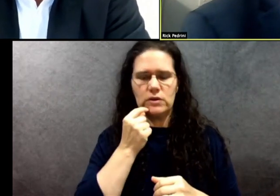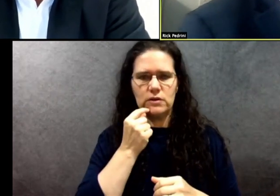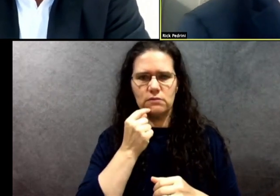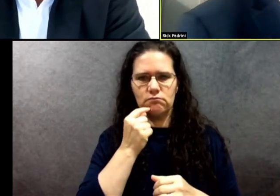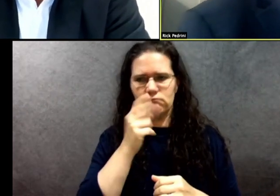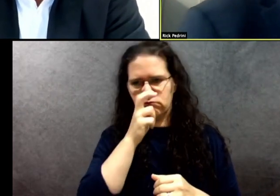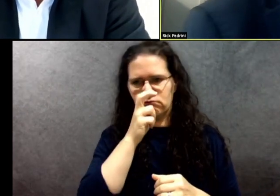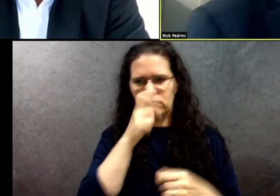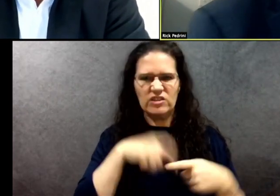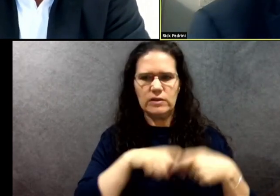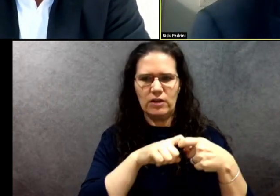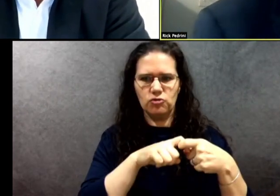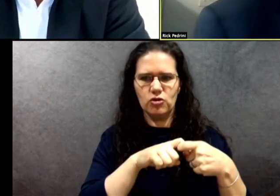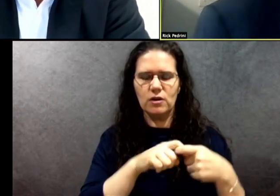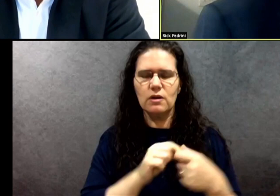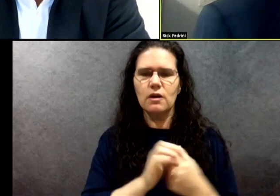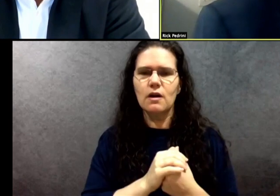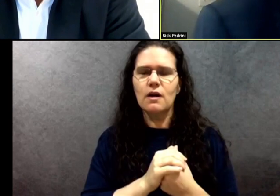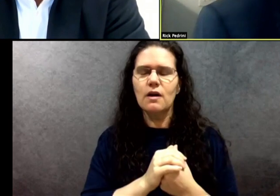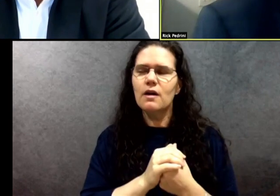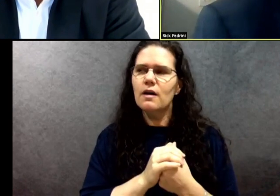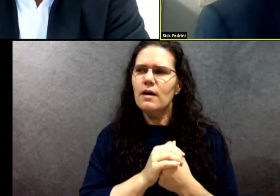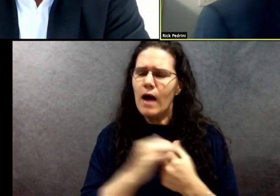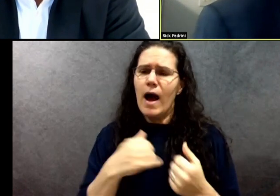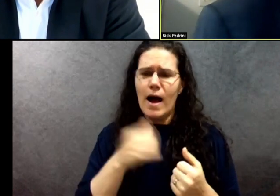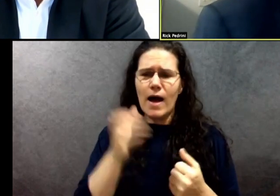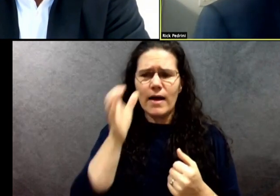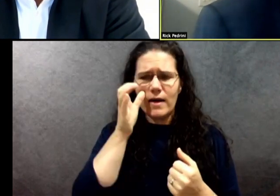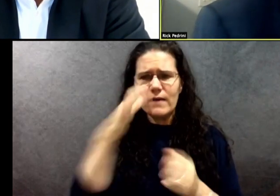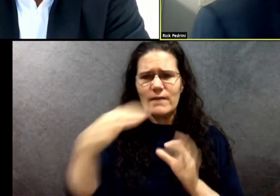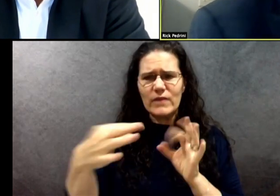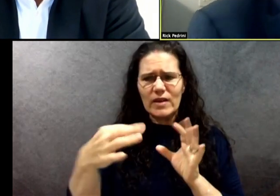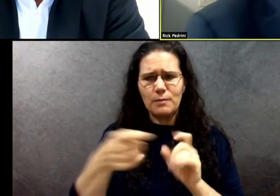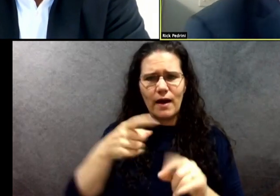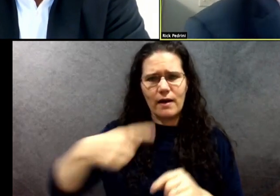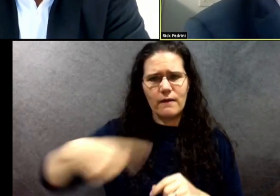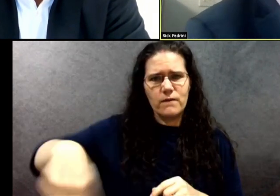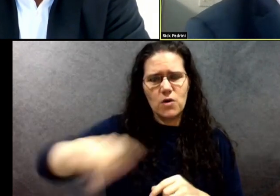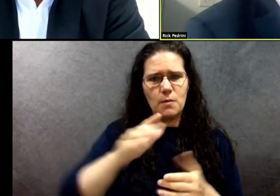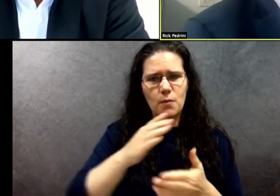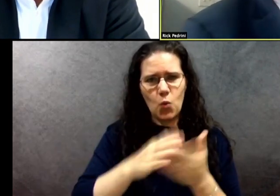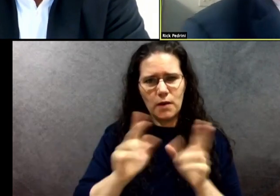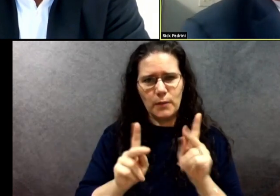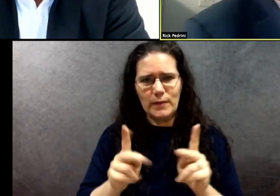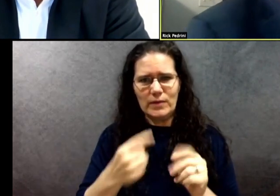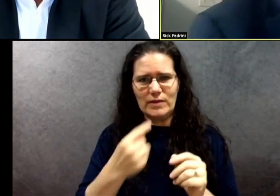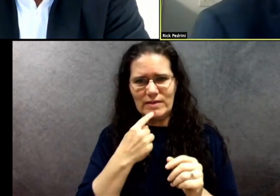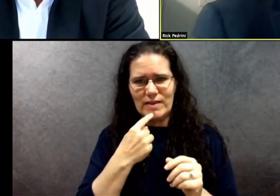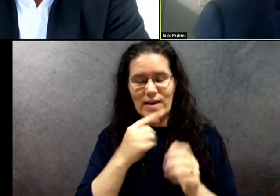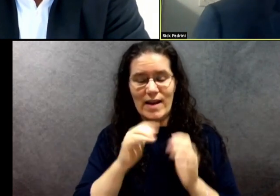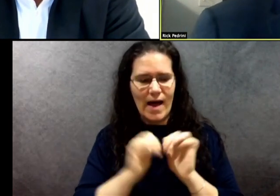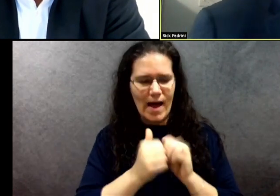but as I get feedback on what people are saying, how, how would I wrote hurt them?